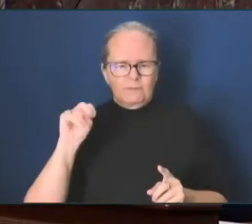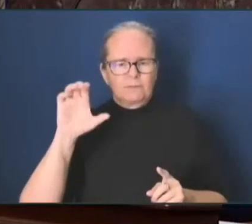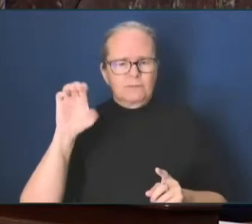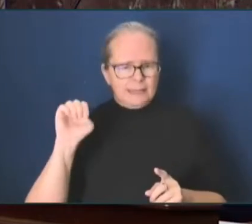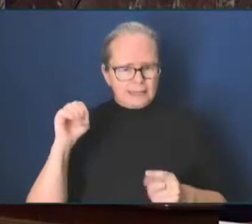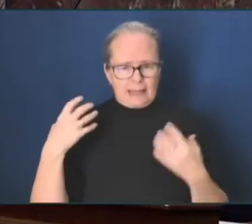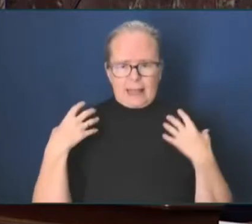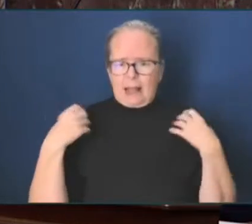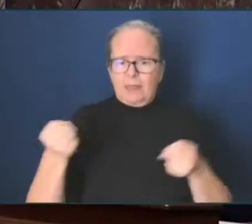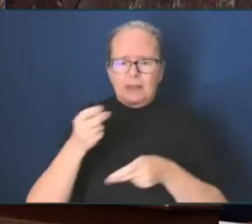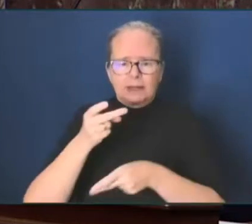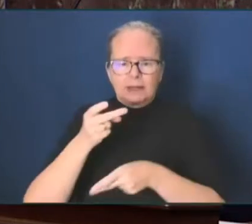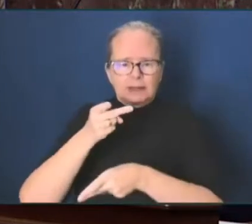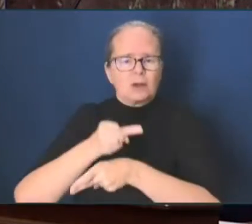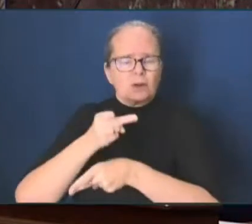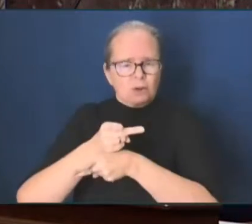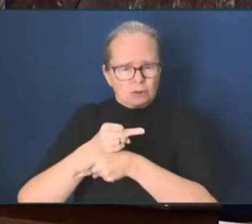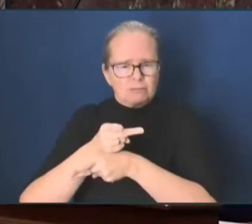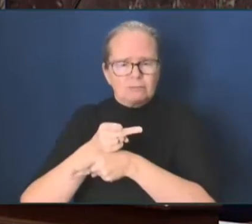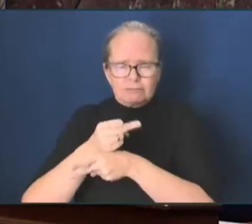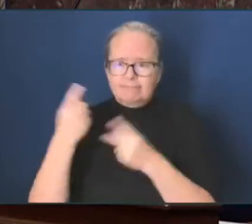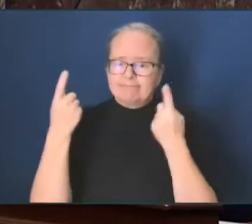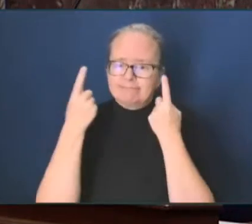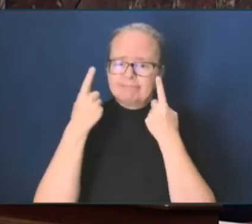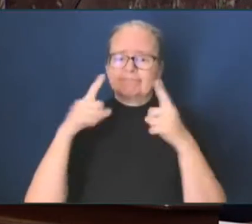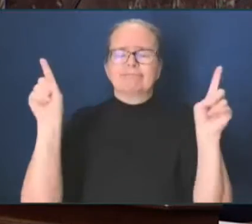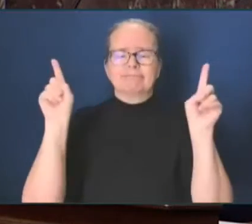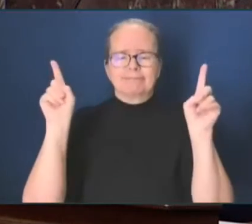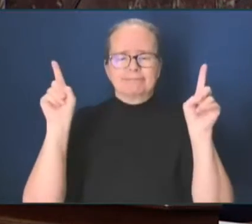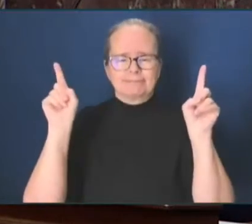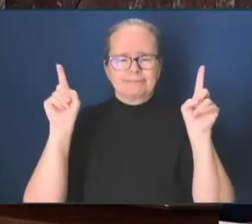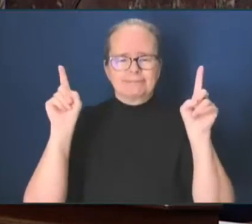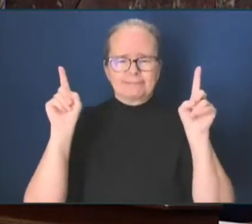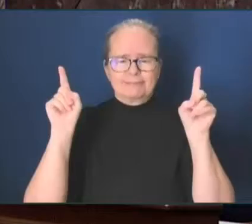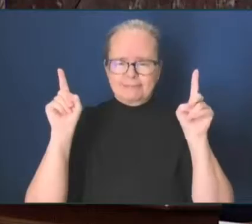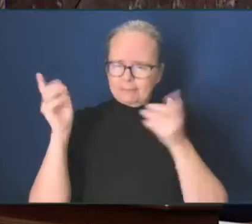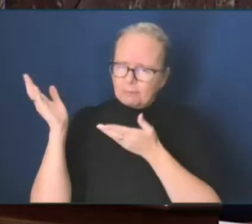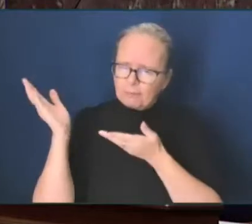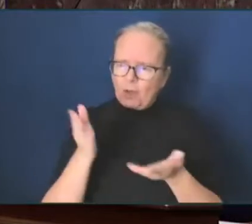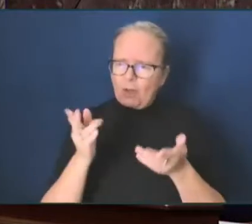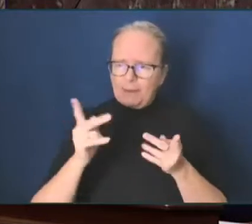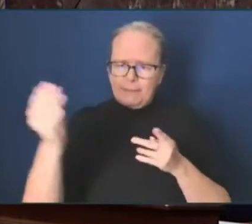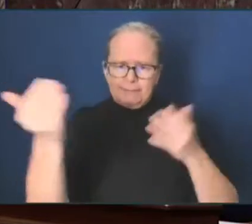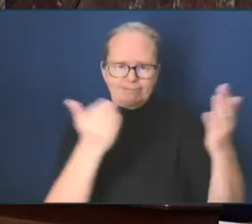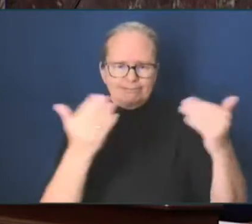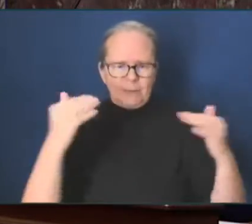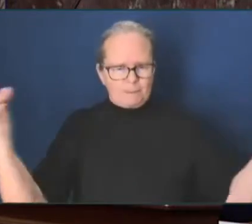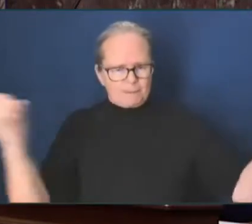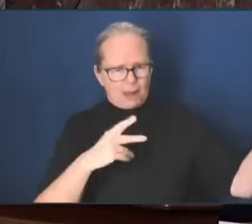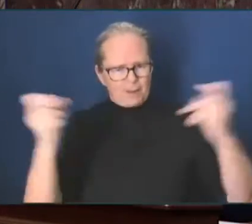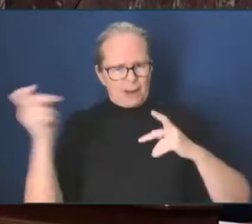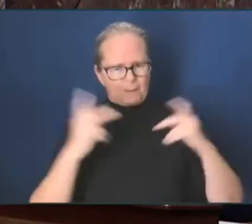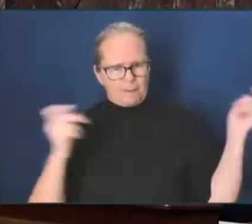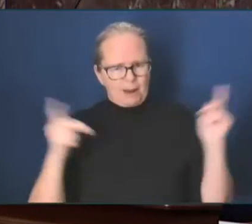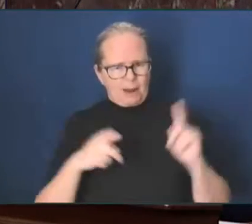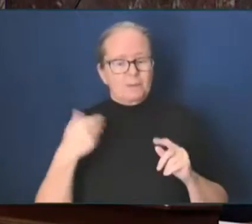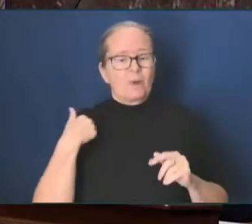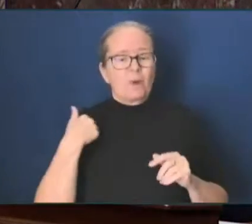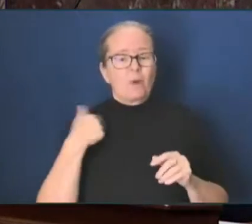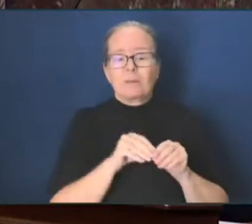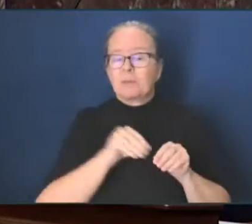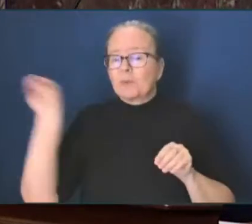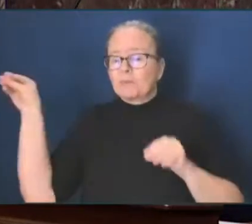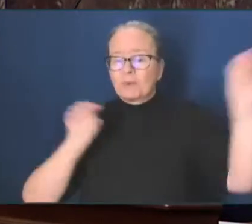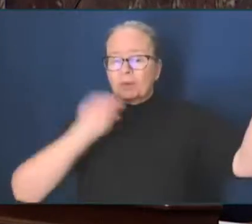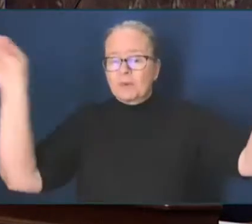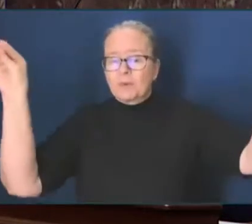through which the government brings an individual residing in a foreign country home. To all healthcare